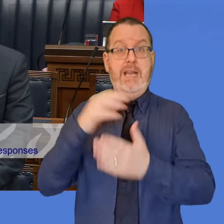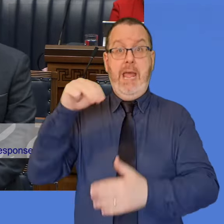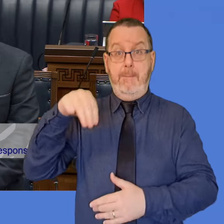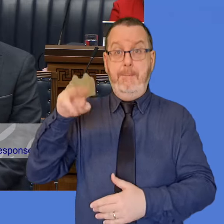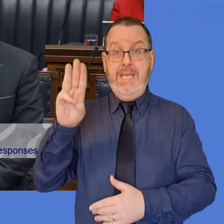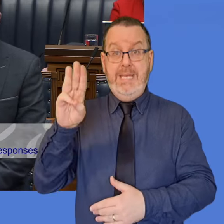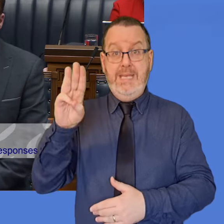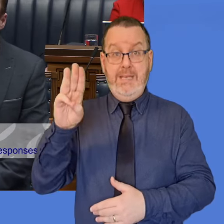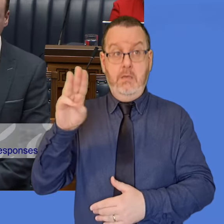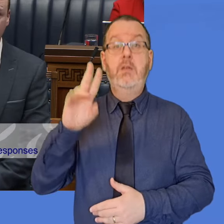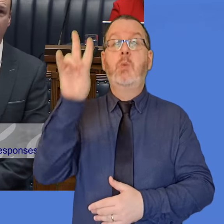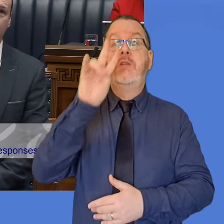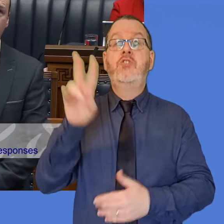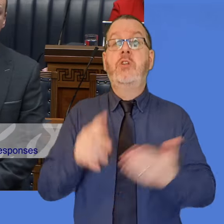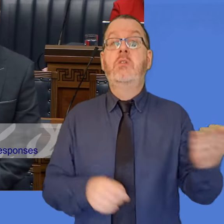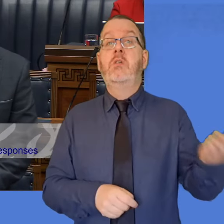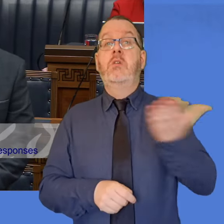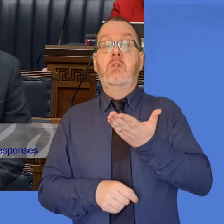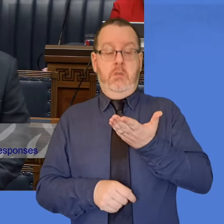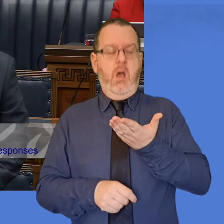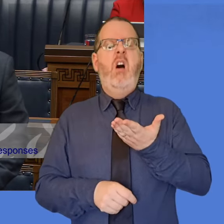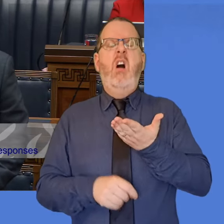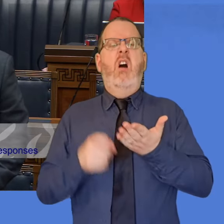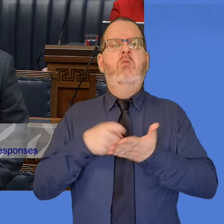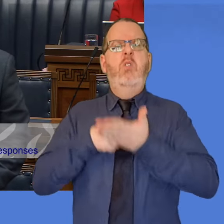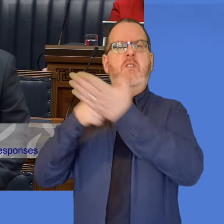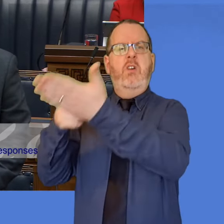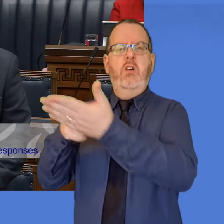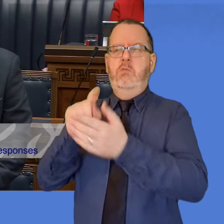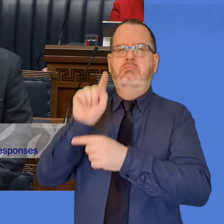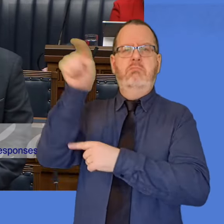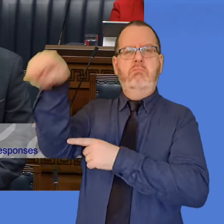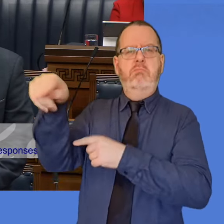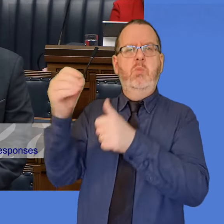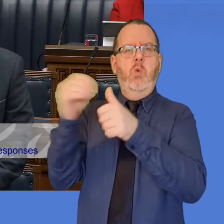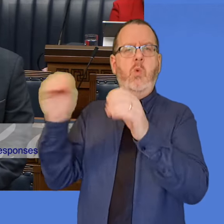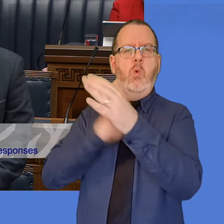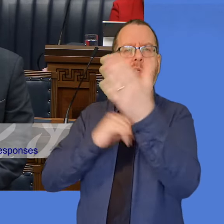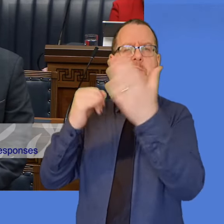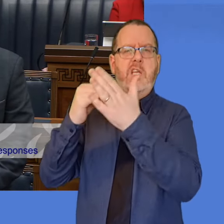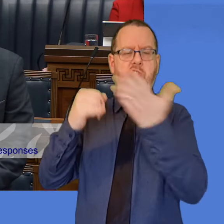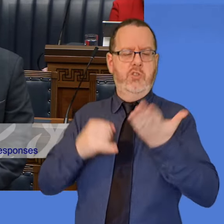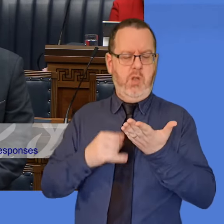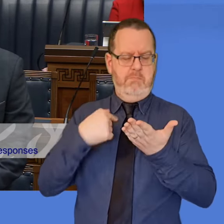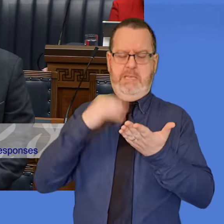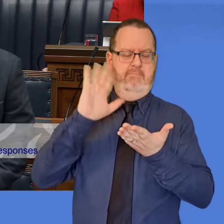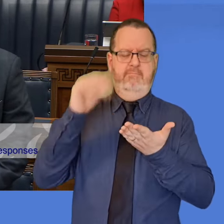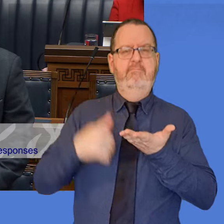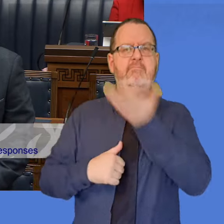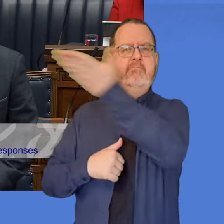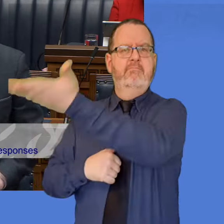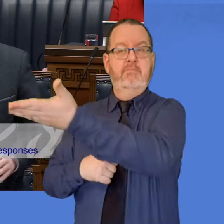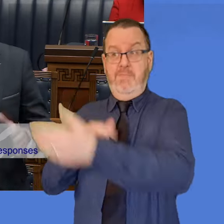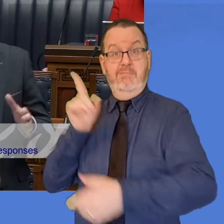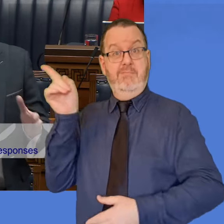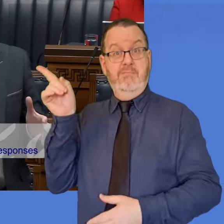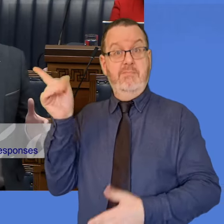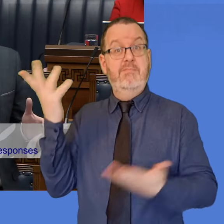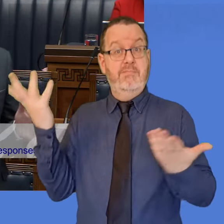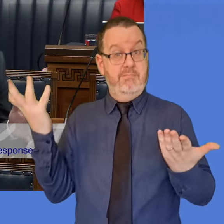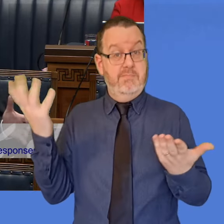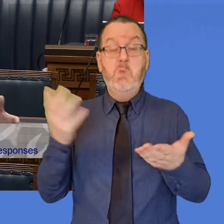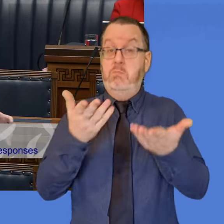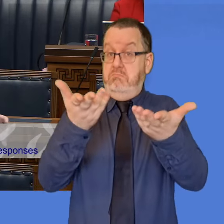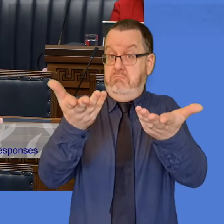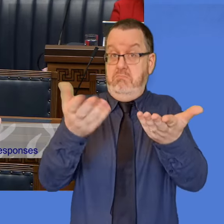Ministers in Parliament will often refer questions to outside organisations as well. So, the member